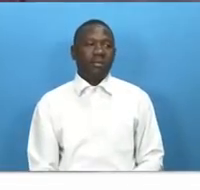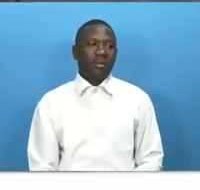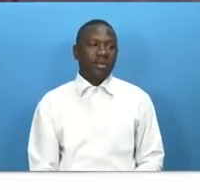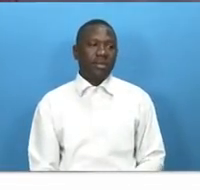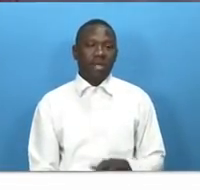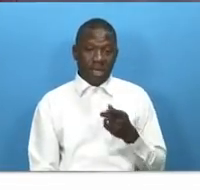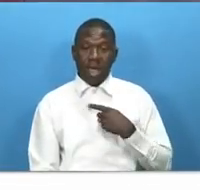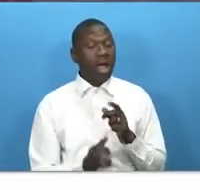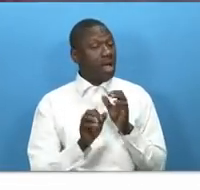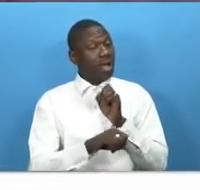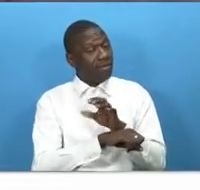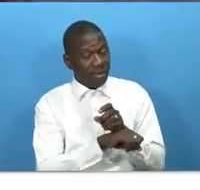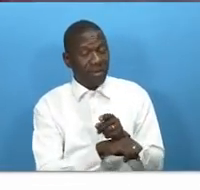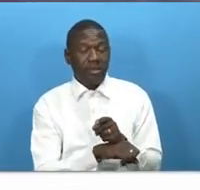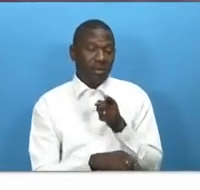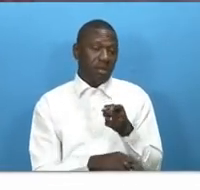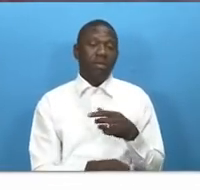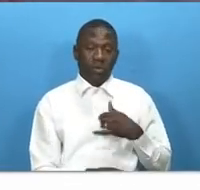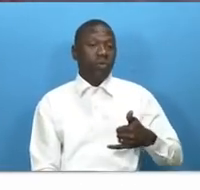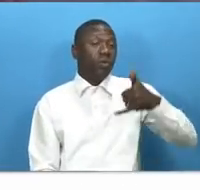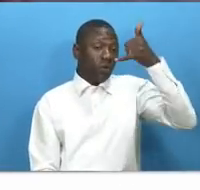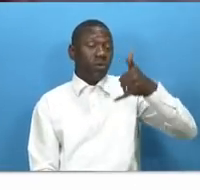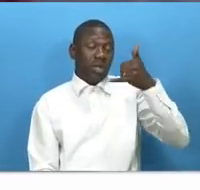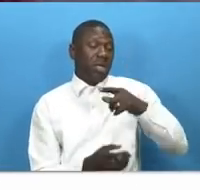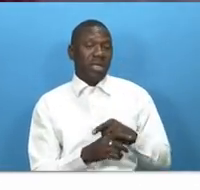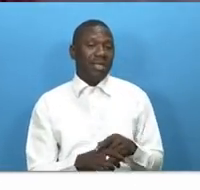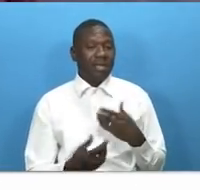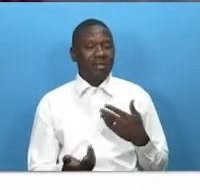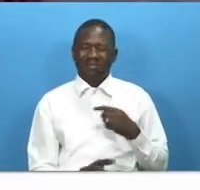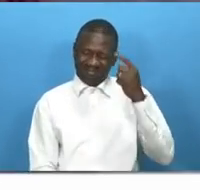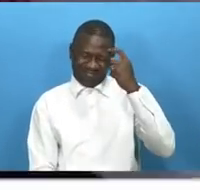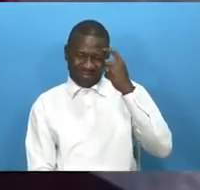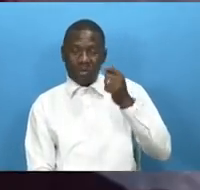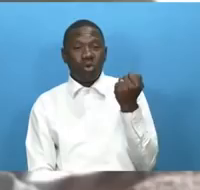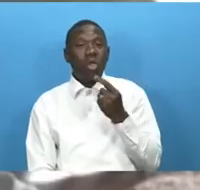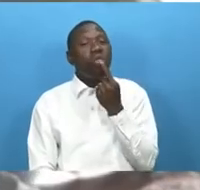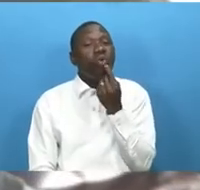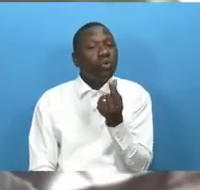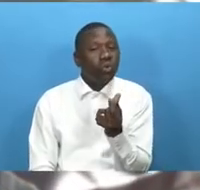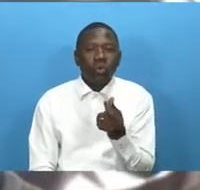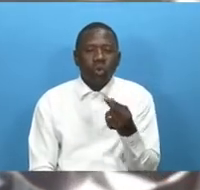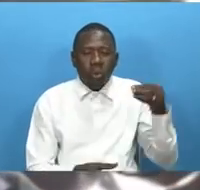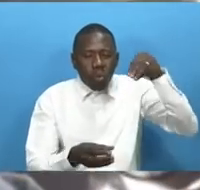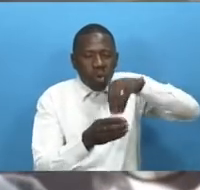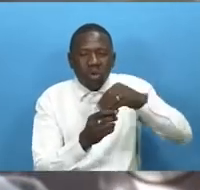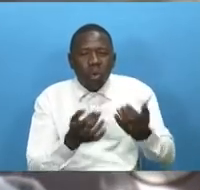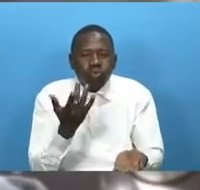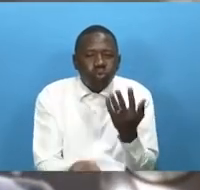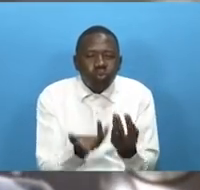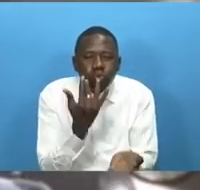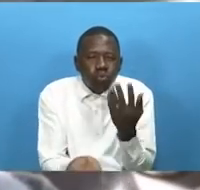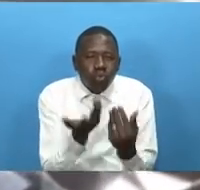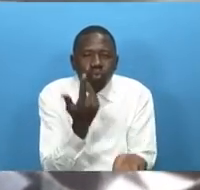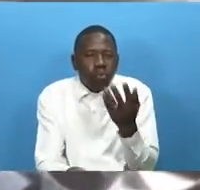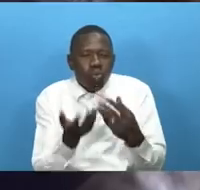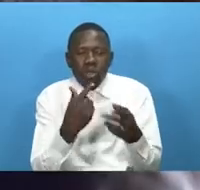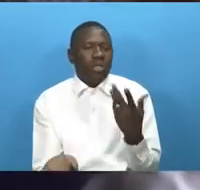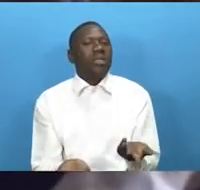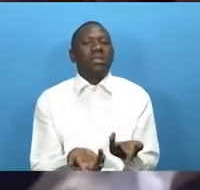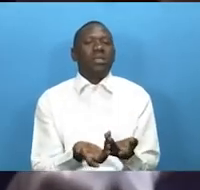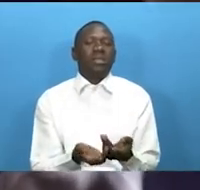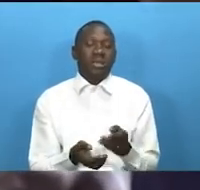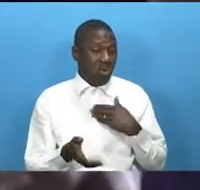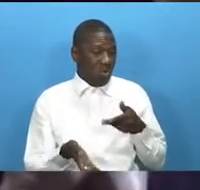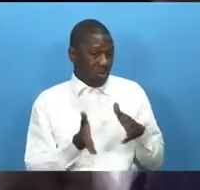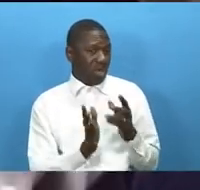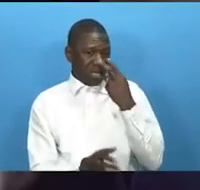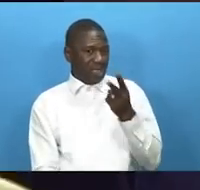way